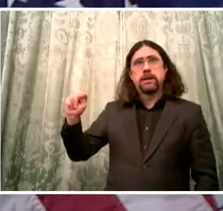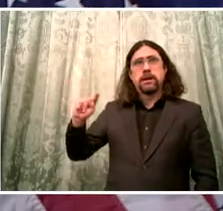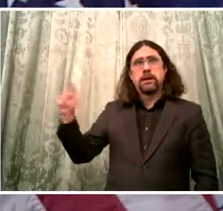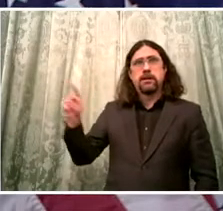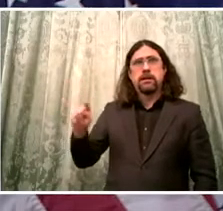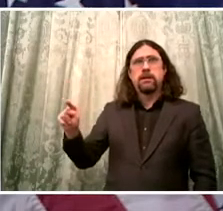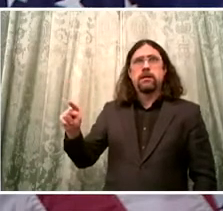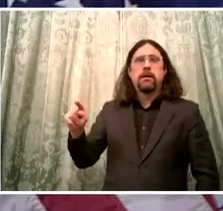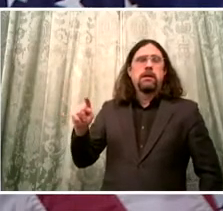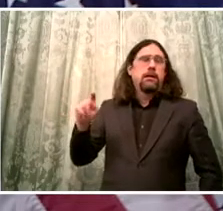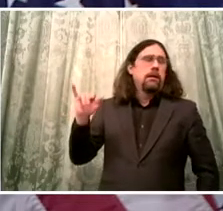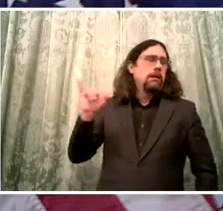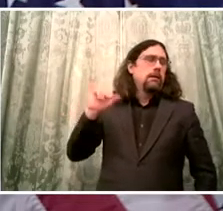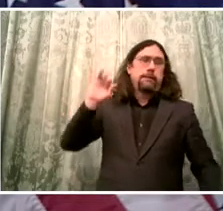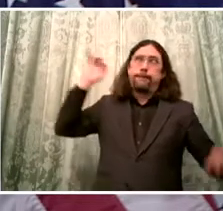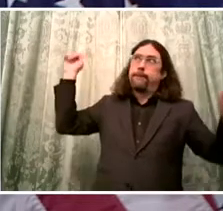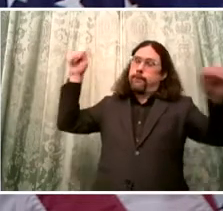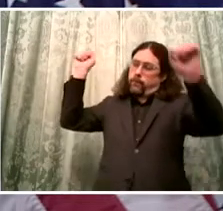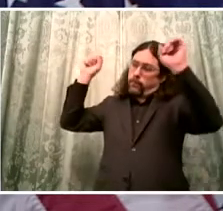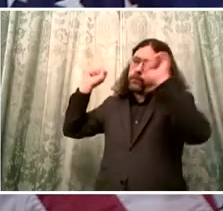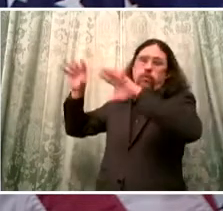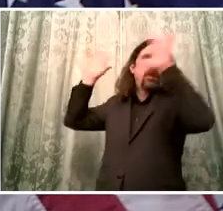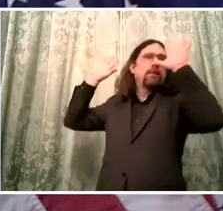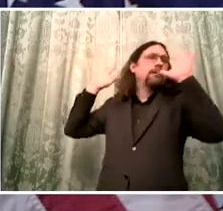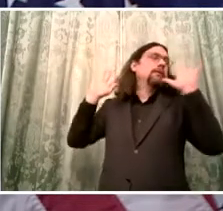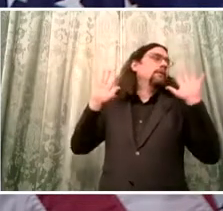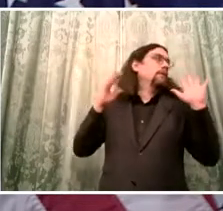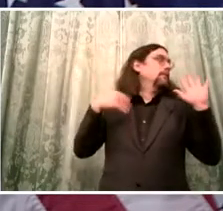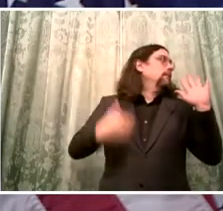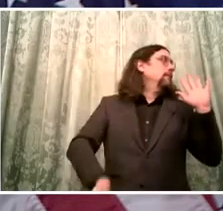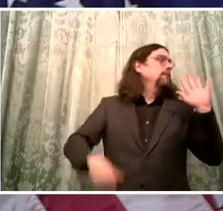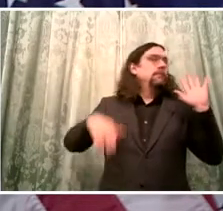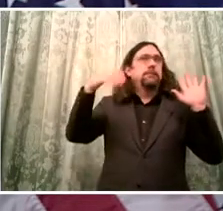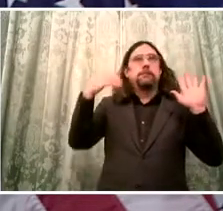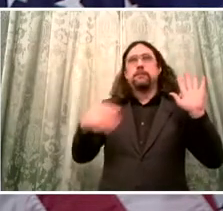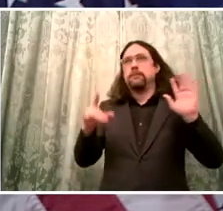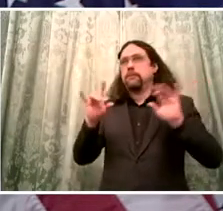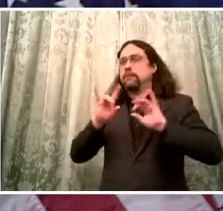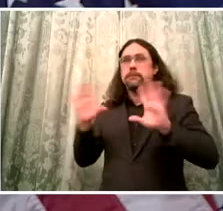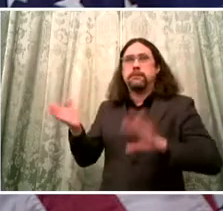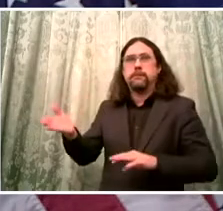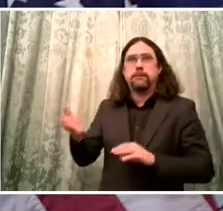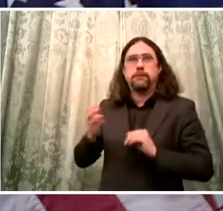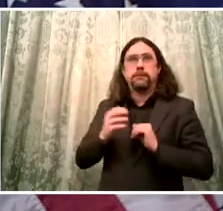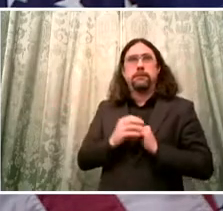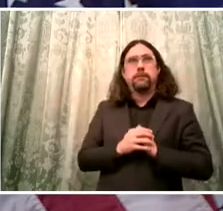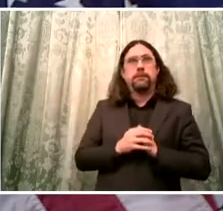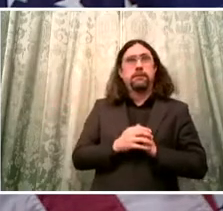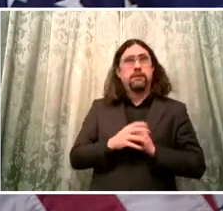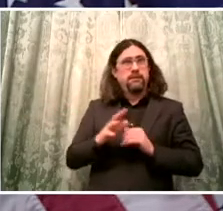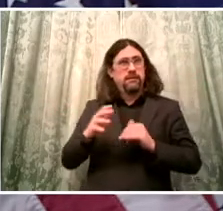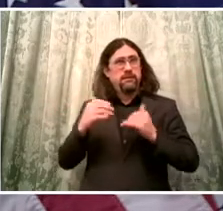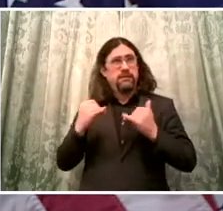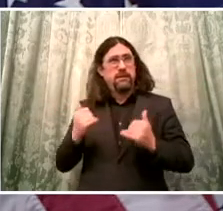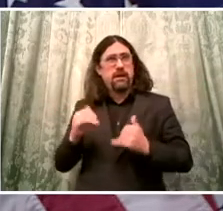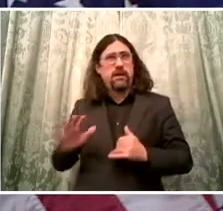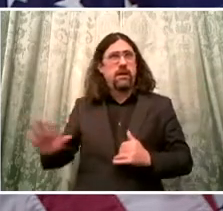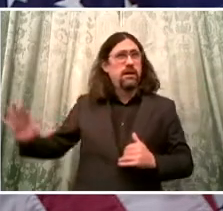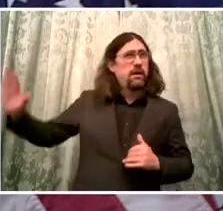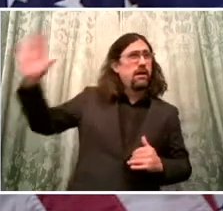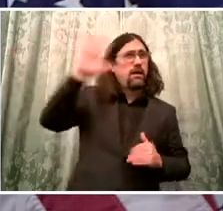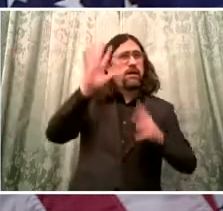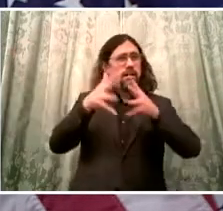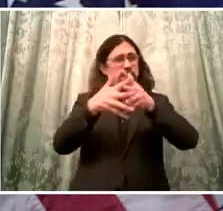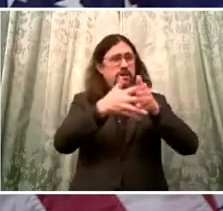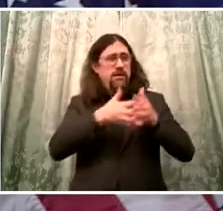and he's renowned all over the country. One of the great health leaders in this country, but remember,